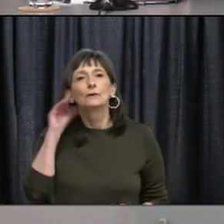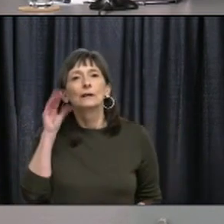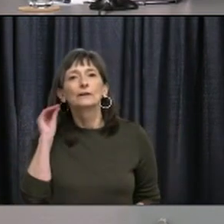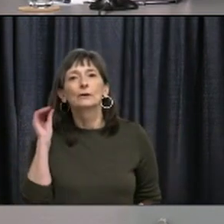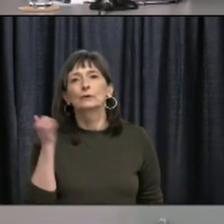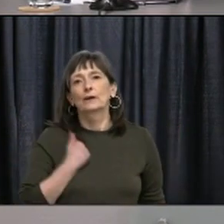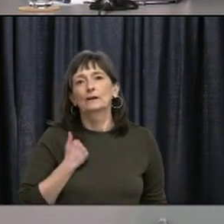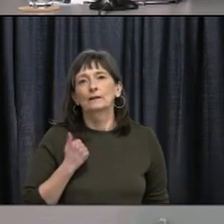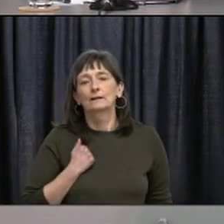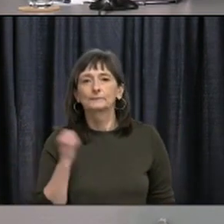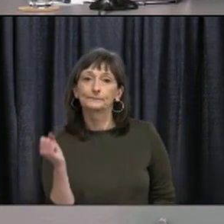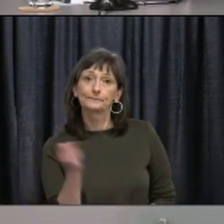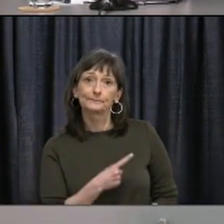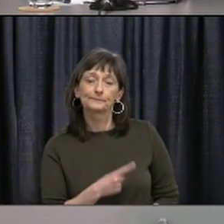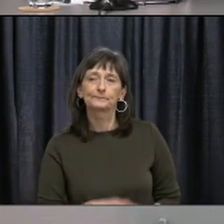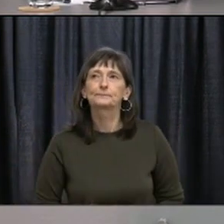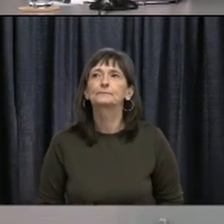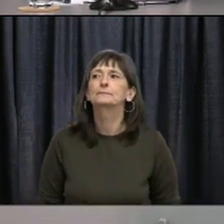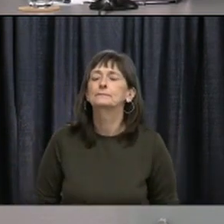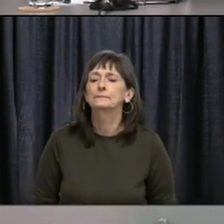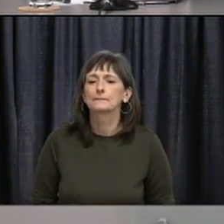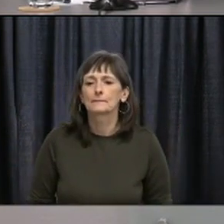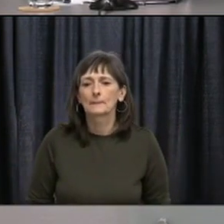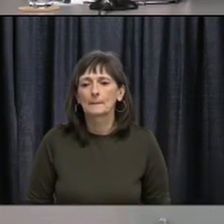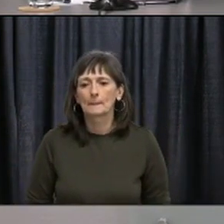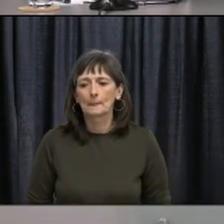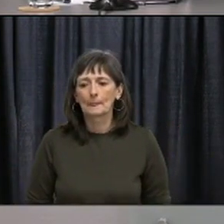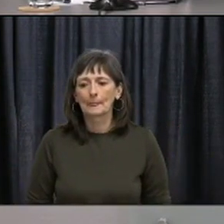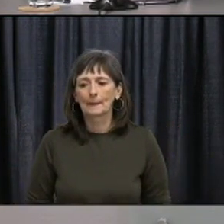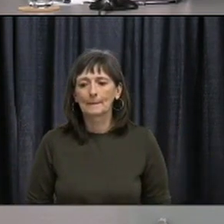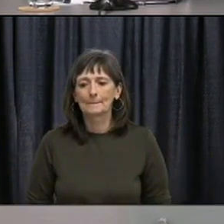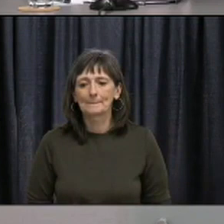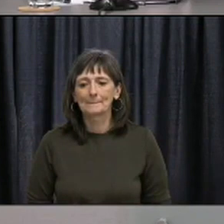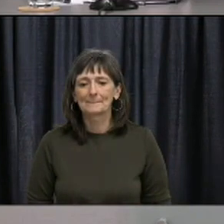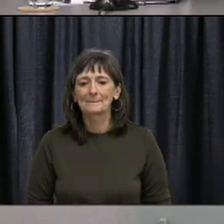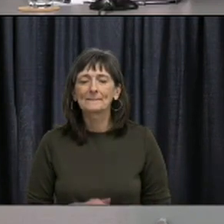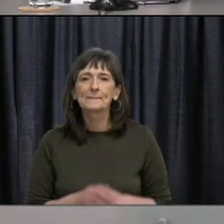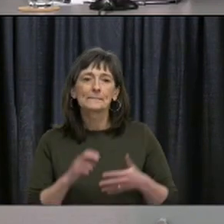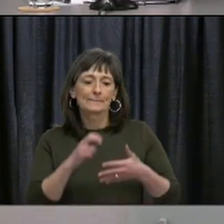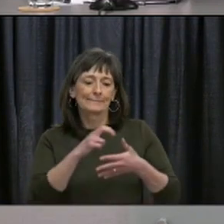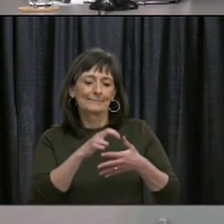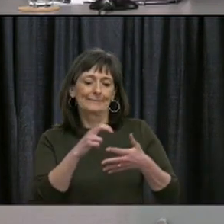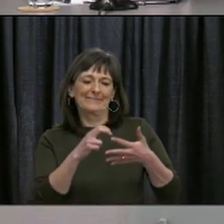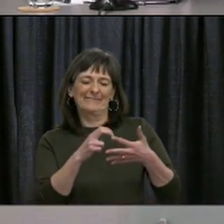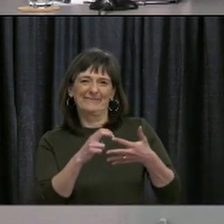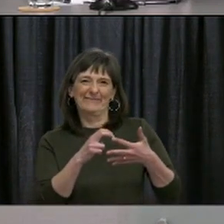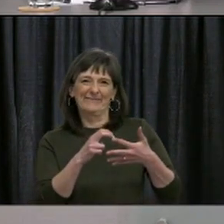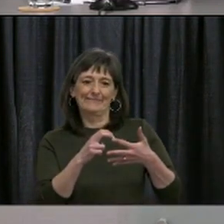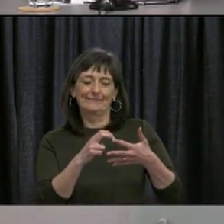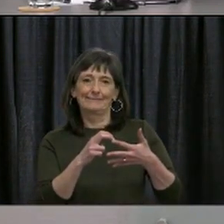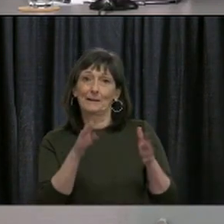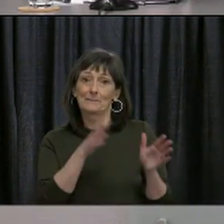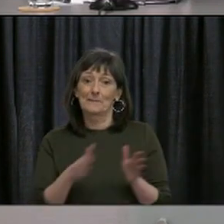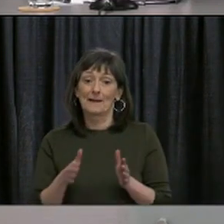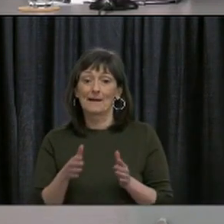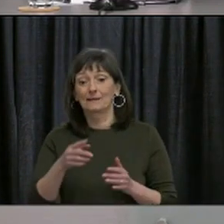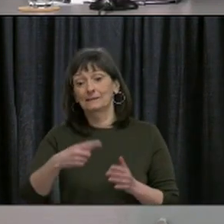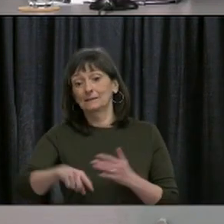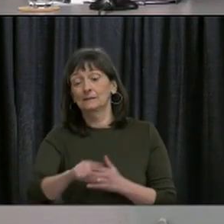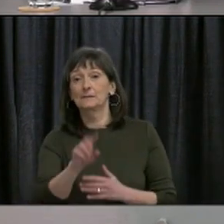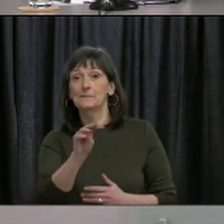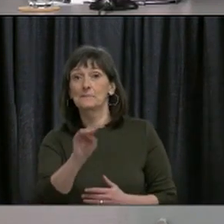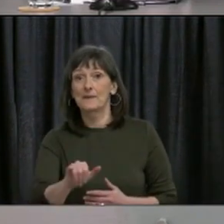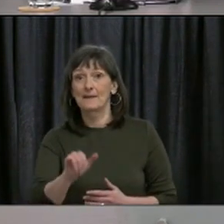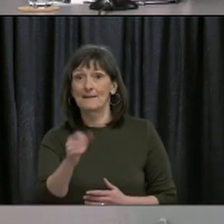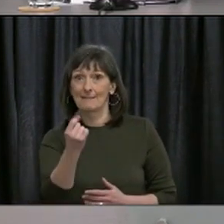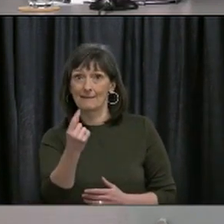Dr. Fitzgerald, you said yesterday the delay for moving to alert level four would give businesses time to prepare, but if there's still